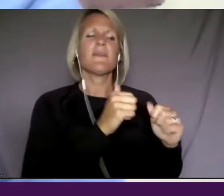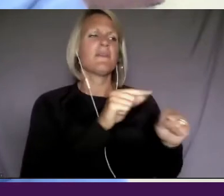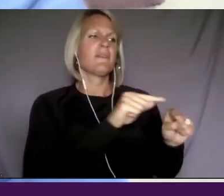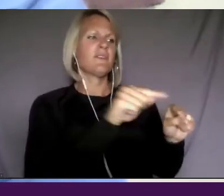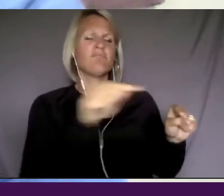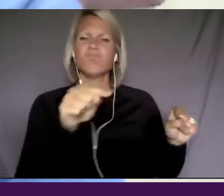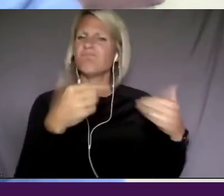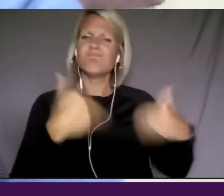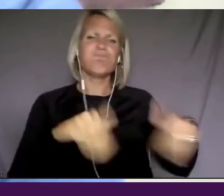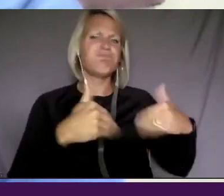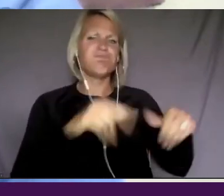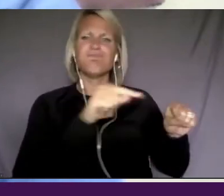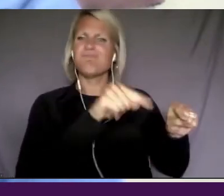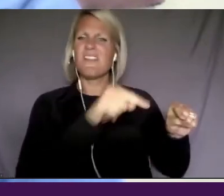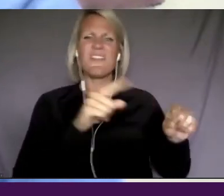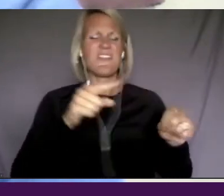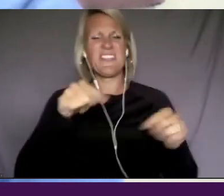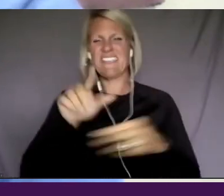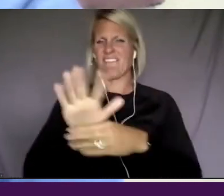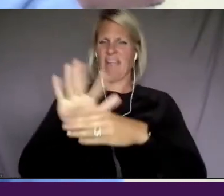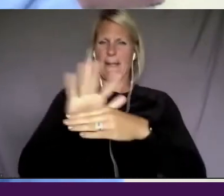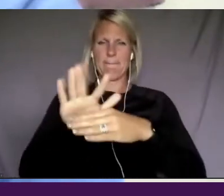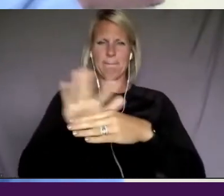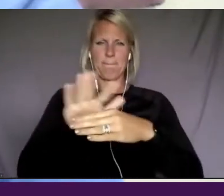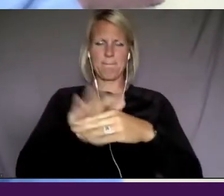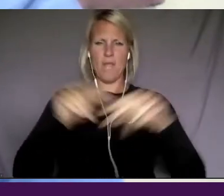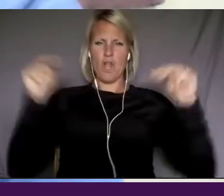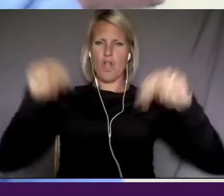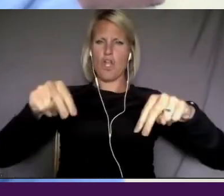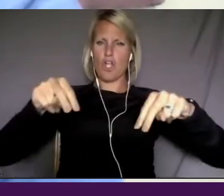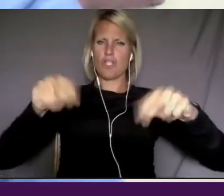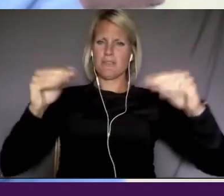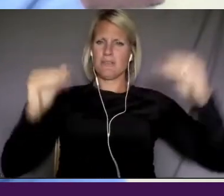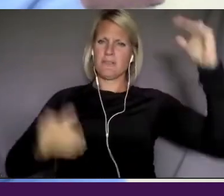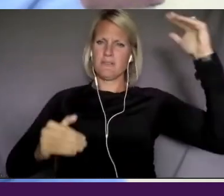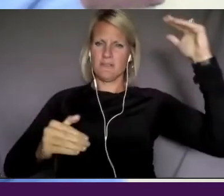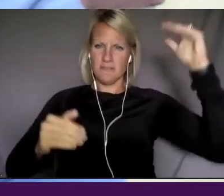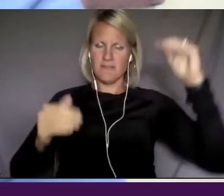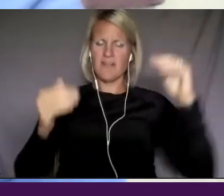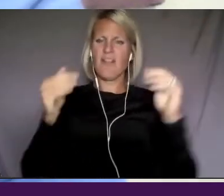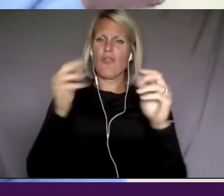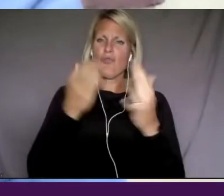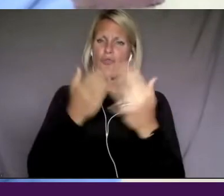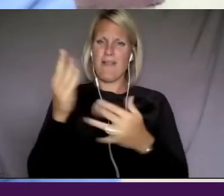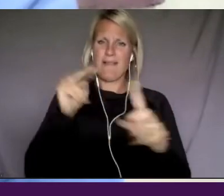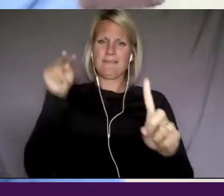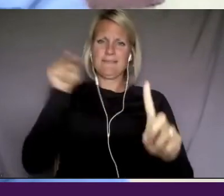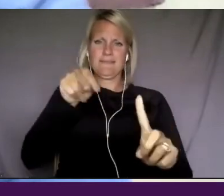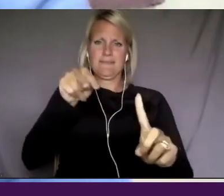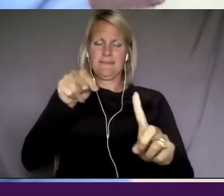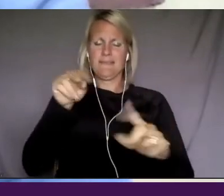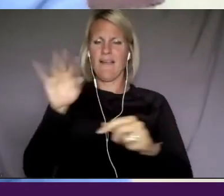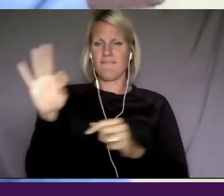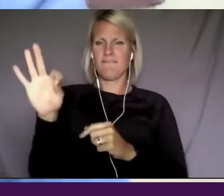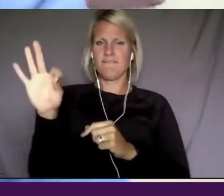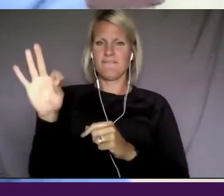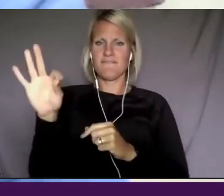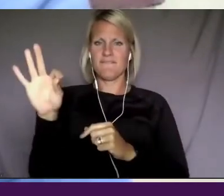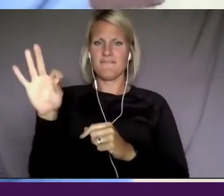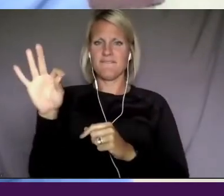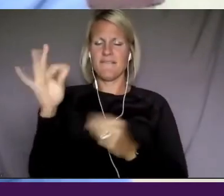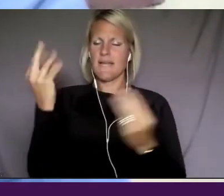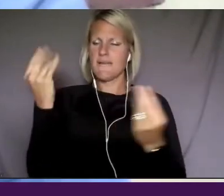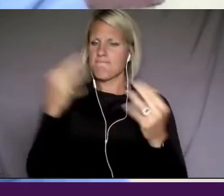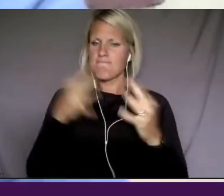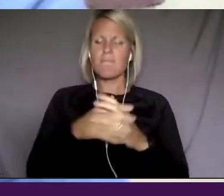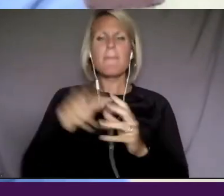this piece looks at disparity from the lens of the, of, uh, uh,